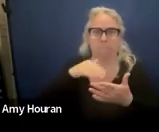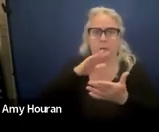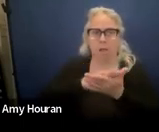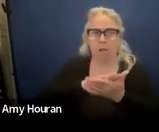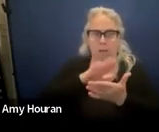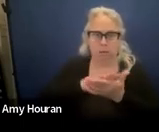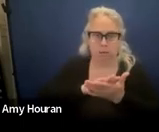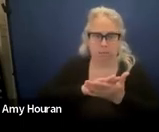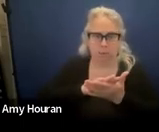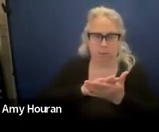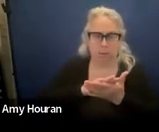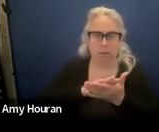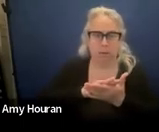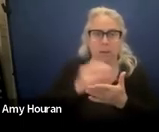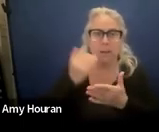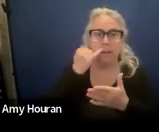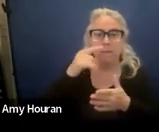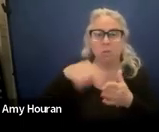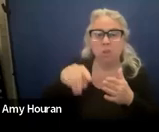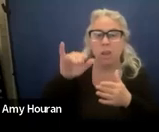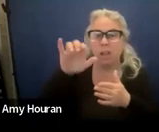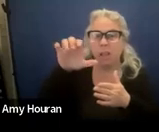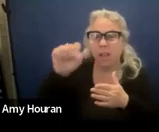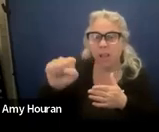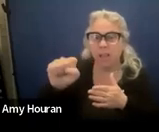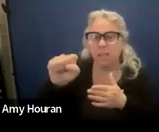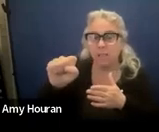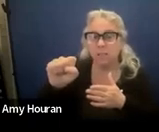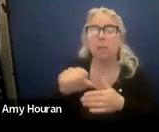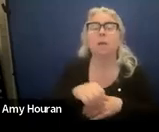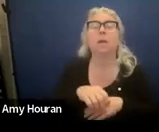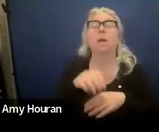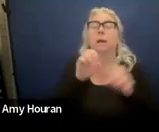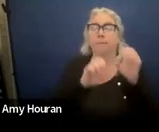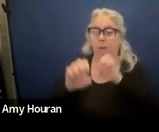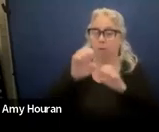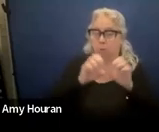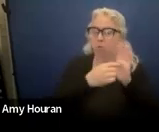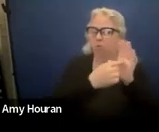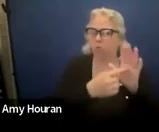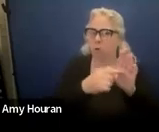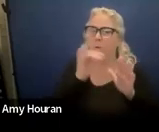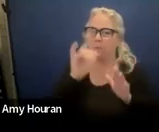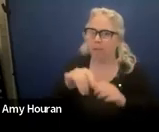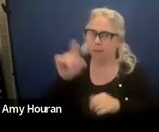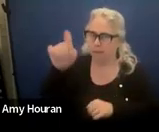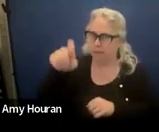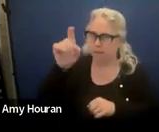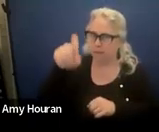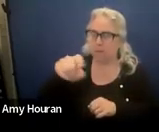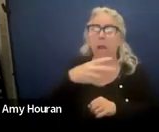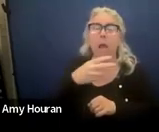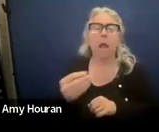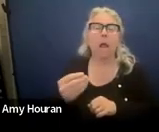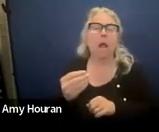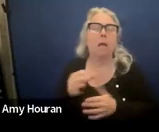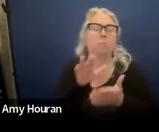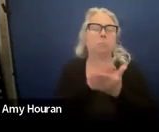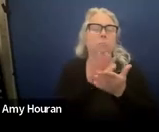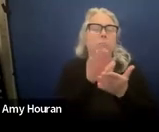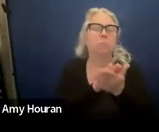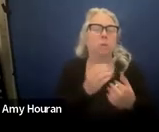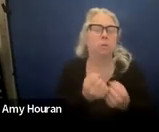you're going to want to make sure that the a evaluations uh reflect that need and that there is academic